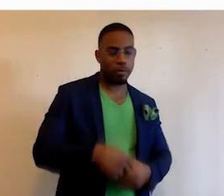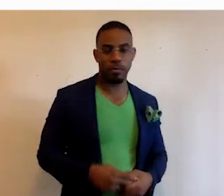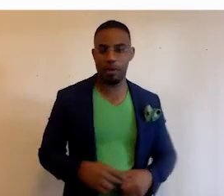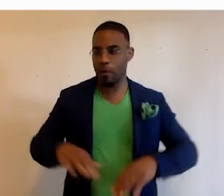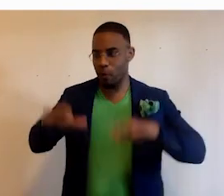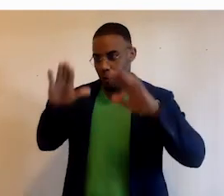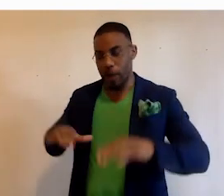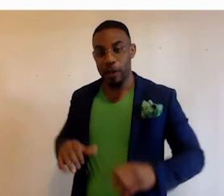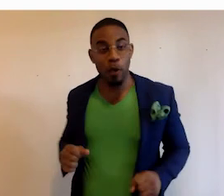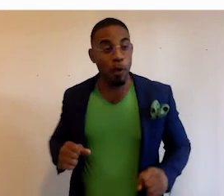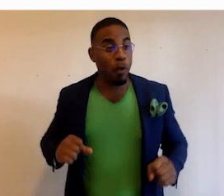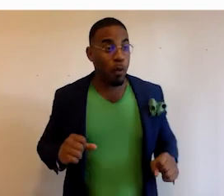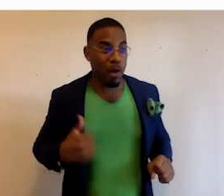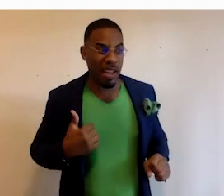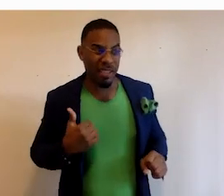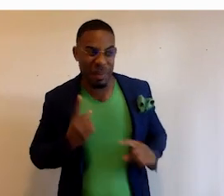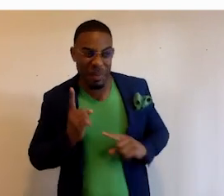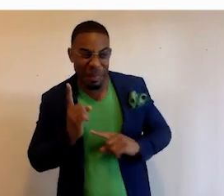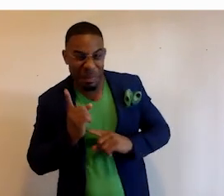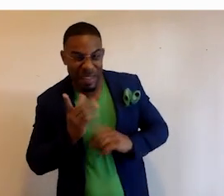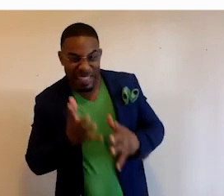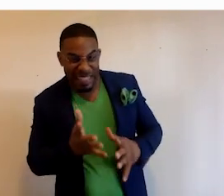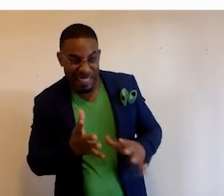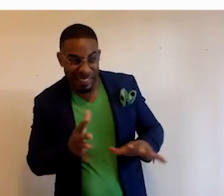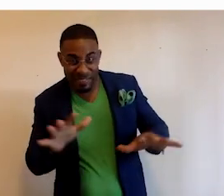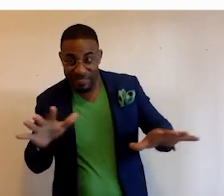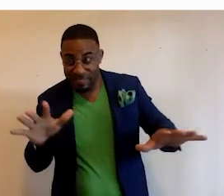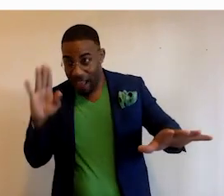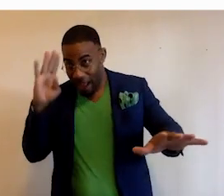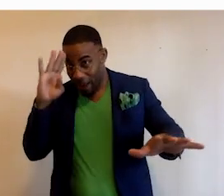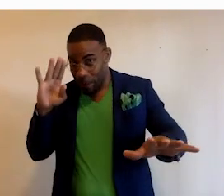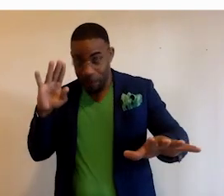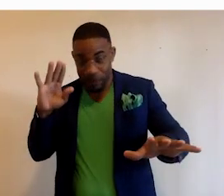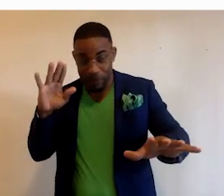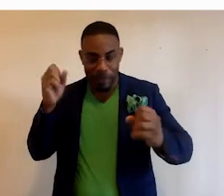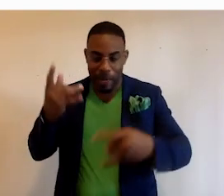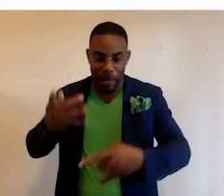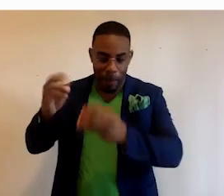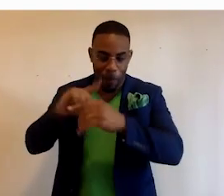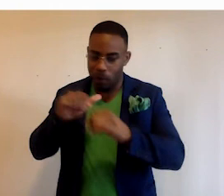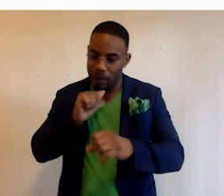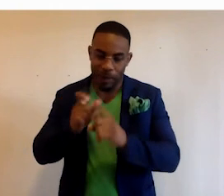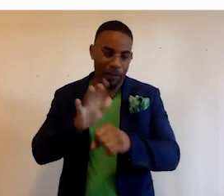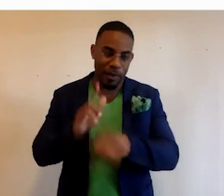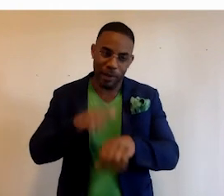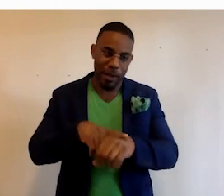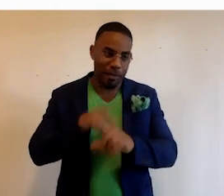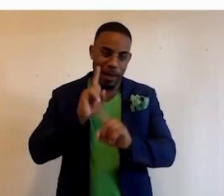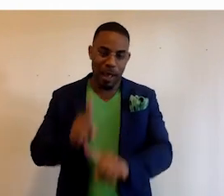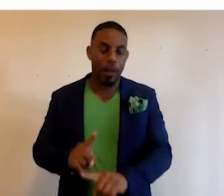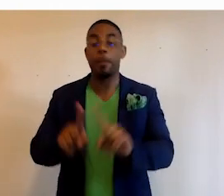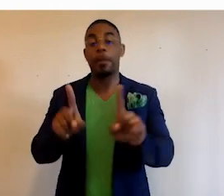Great. So we have just about one minute left. Yeah. And I know there's tons more questions and we're not going to have enough time to get to them all.